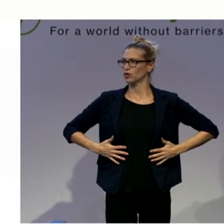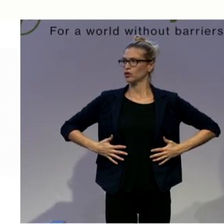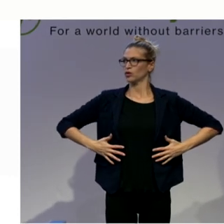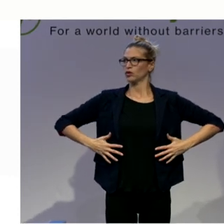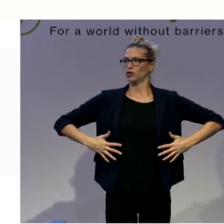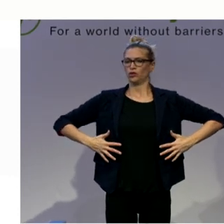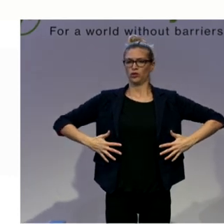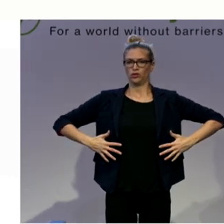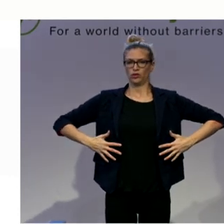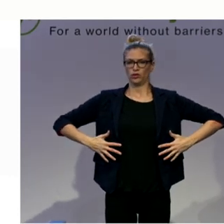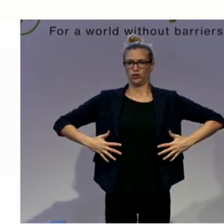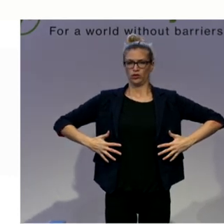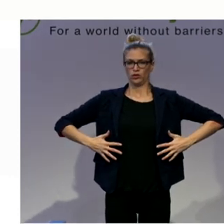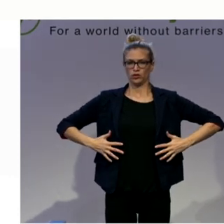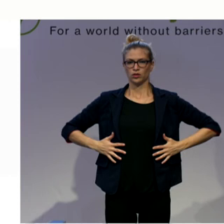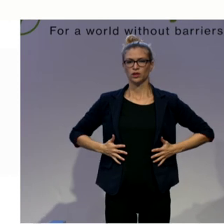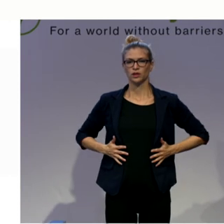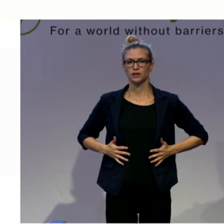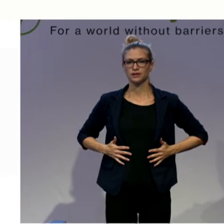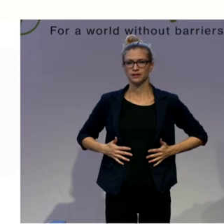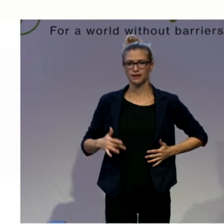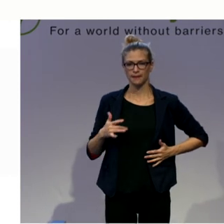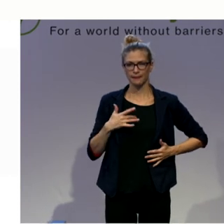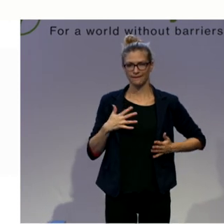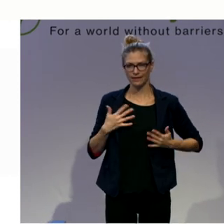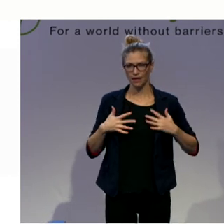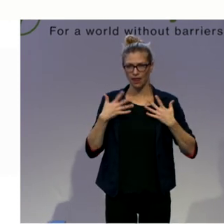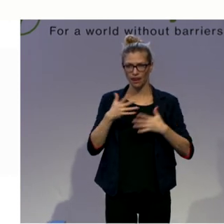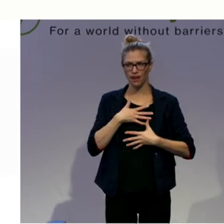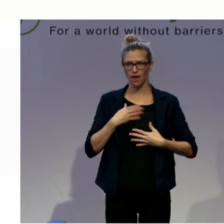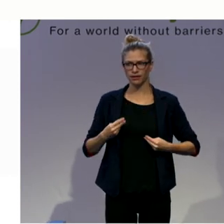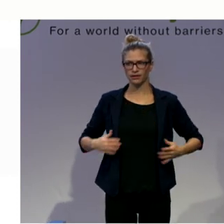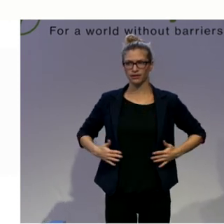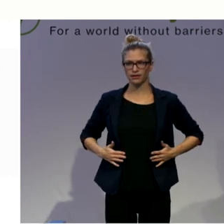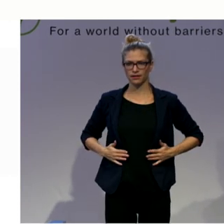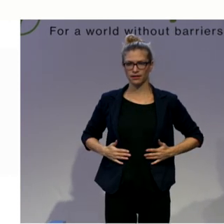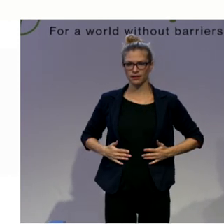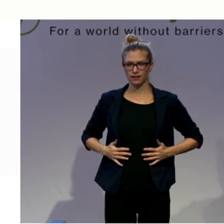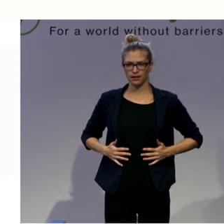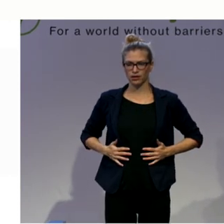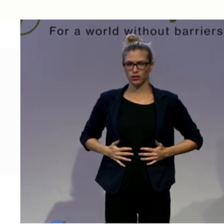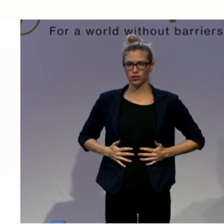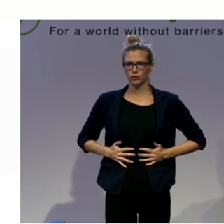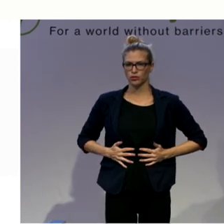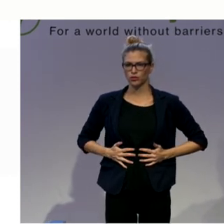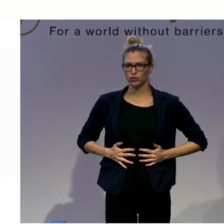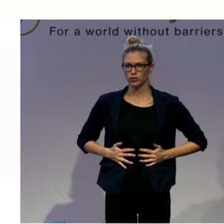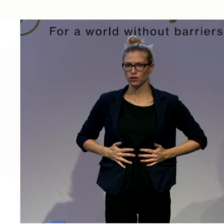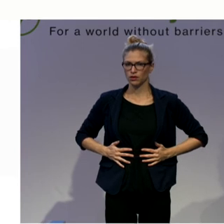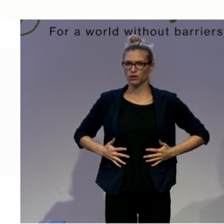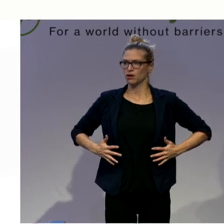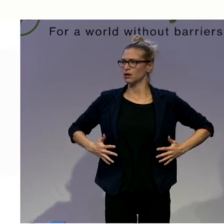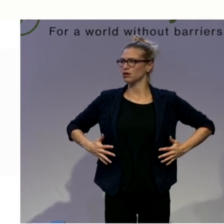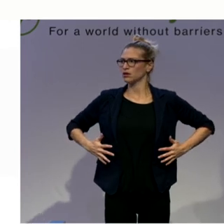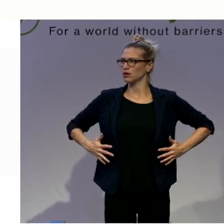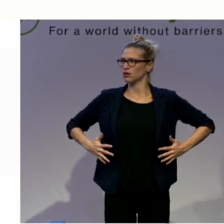and help yourself with your hands to move them in. Let's do it again. Inhale and move your